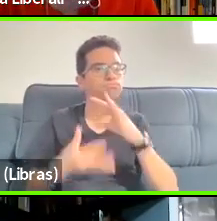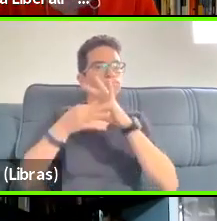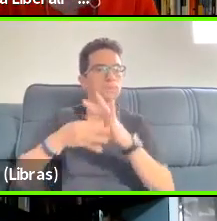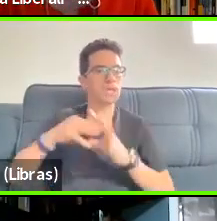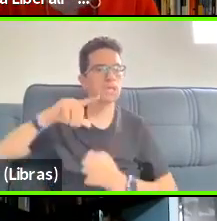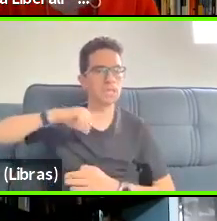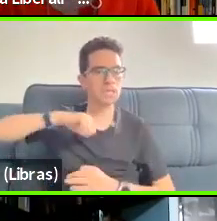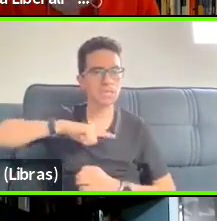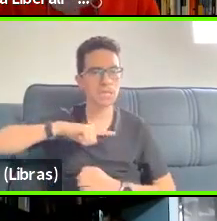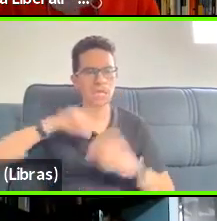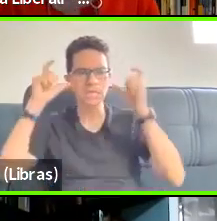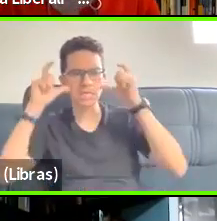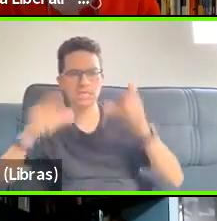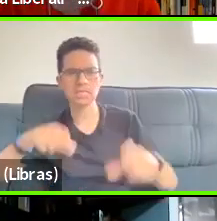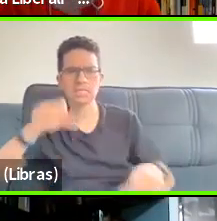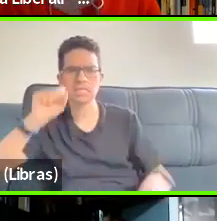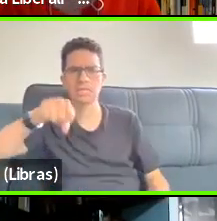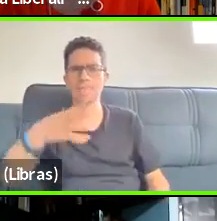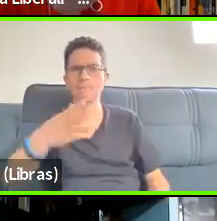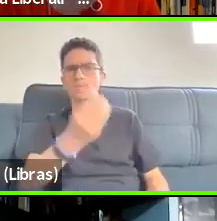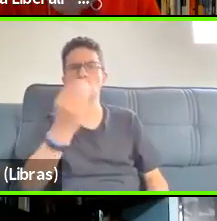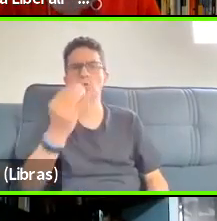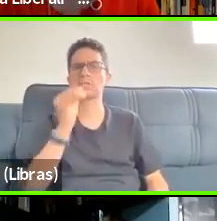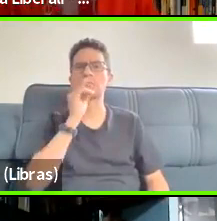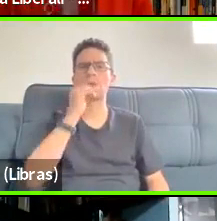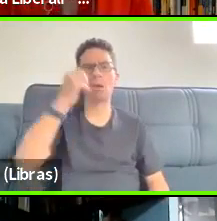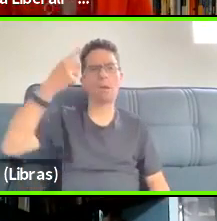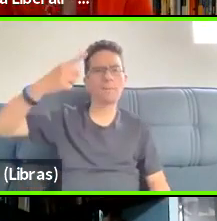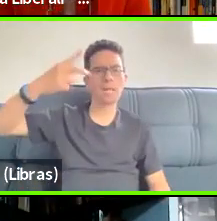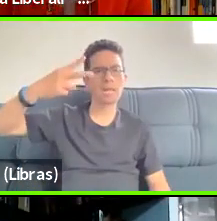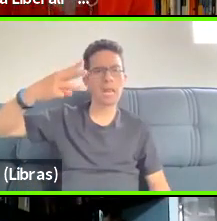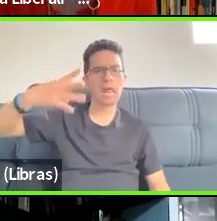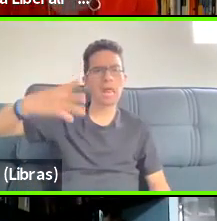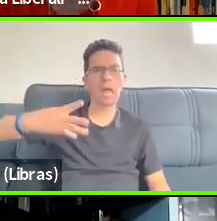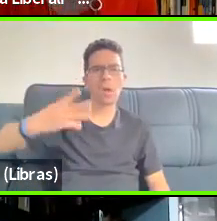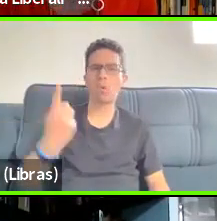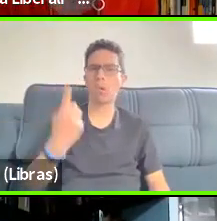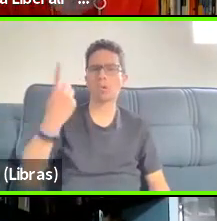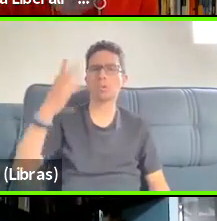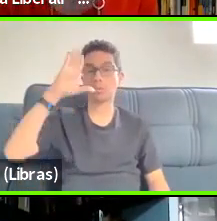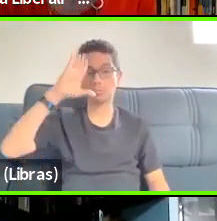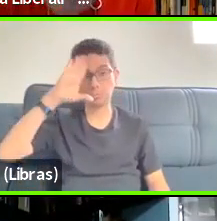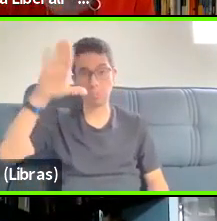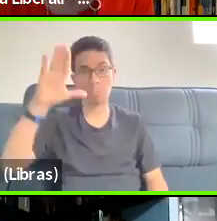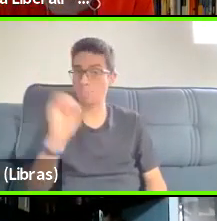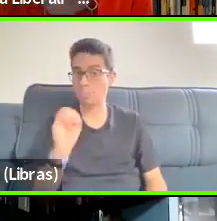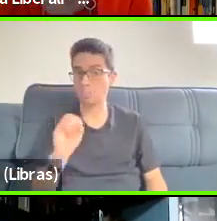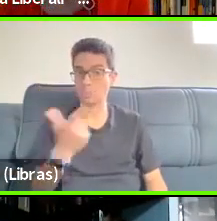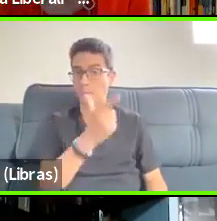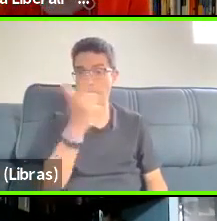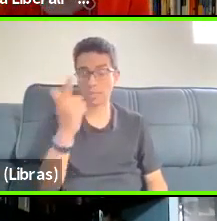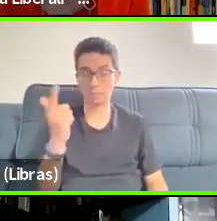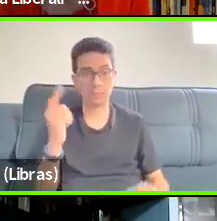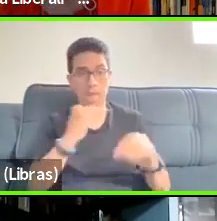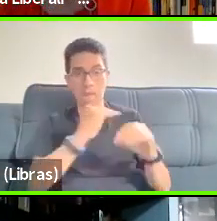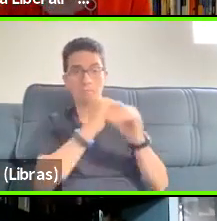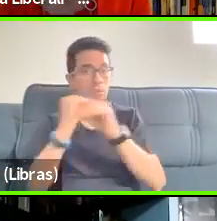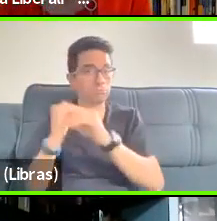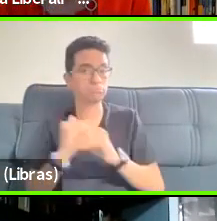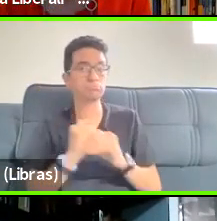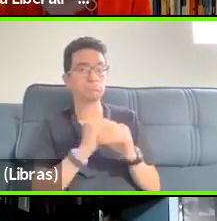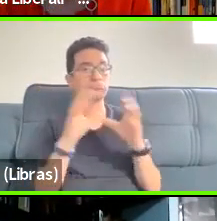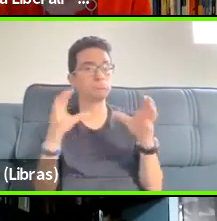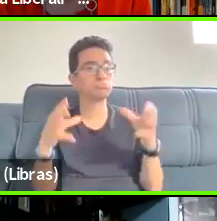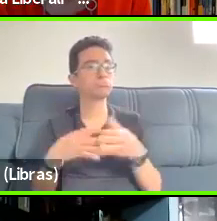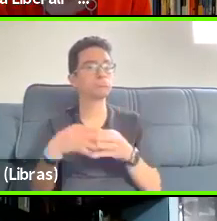operator there's, you know, so it fits with that. Um, and there was one other thing I was going to say, oh, the other thing